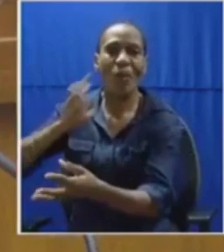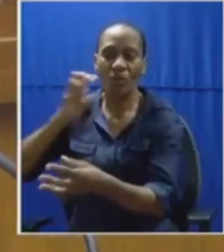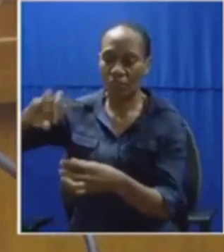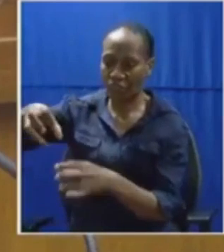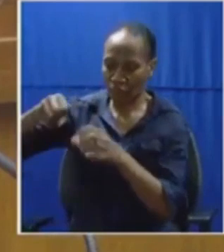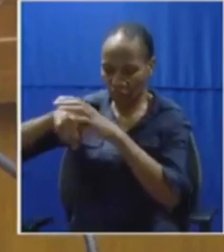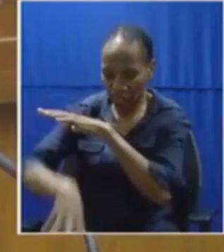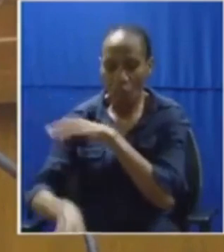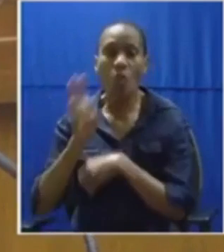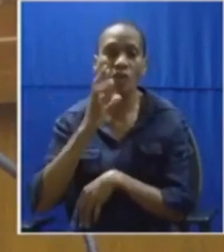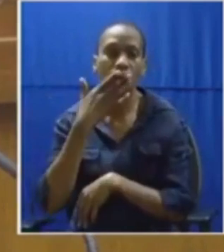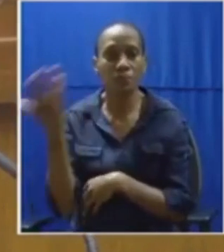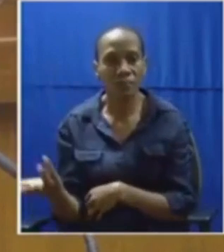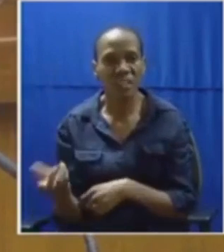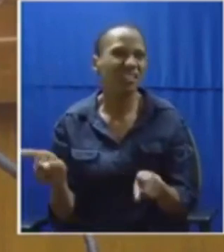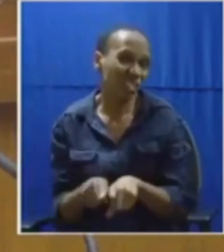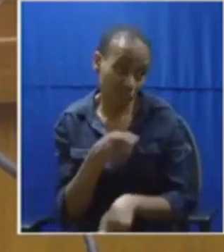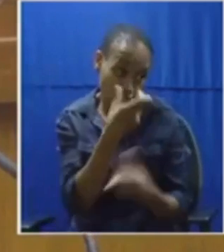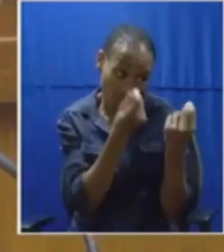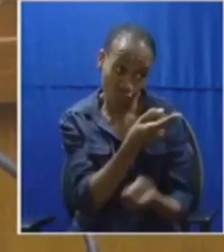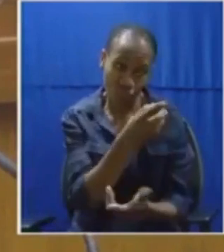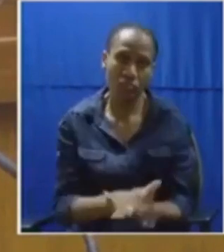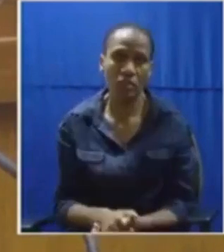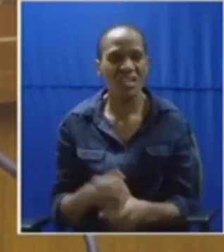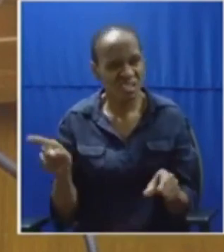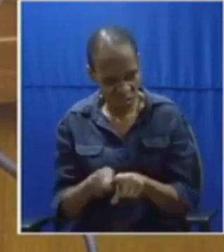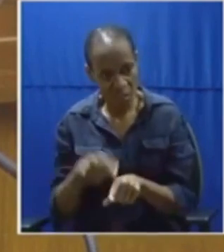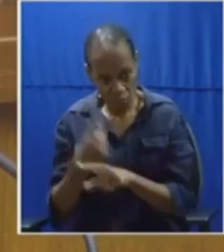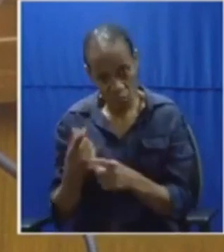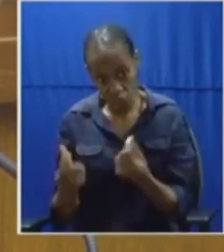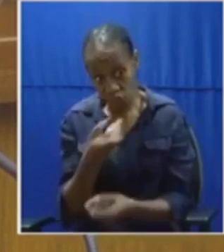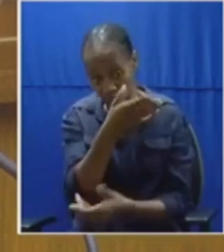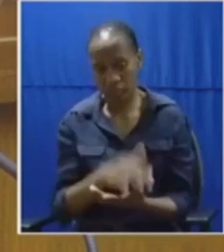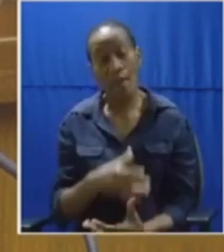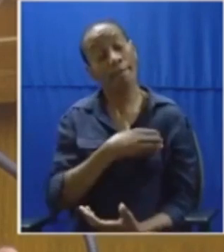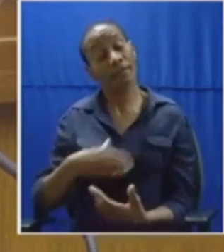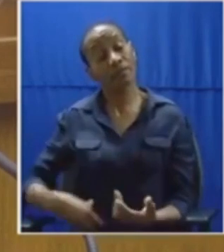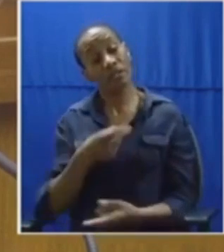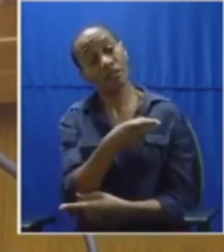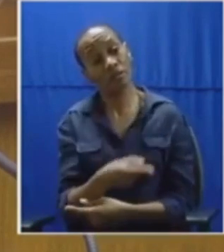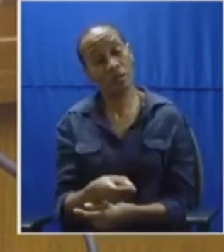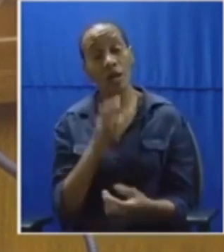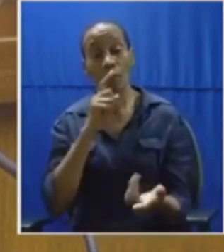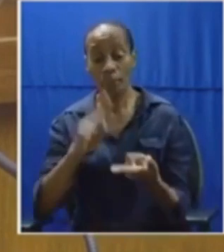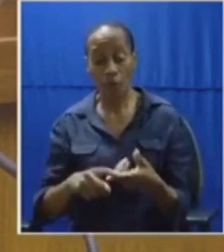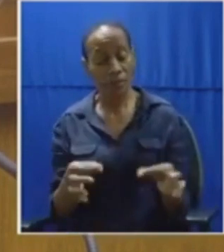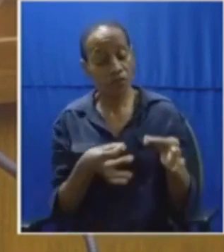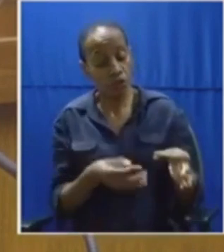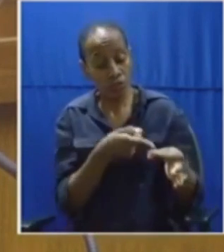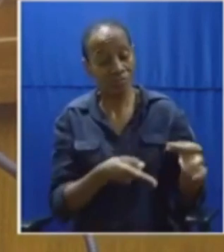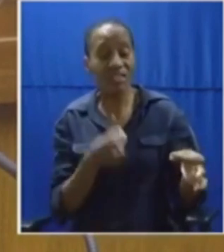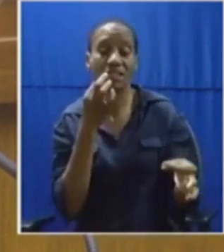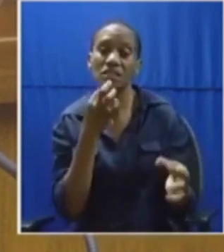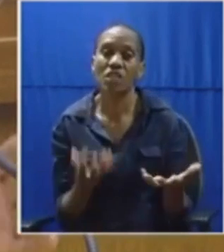practicing this type of things for the first time president your manifesto speaks about